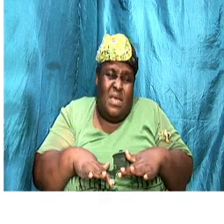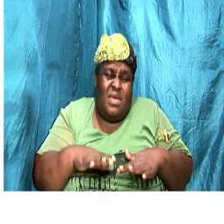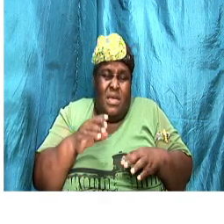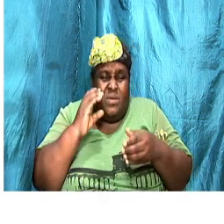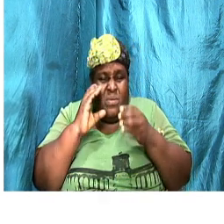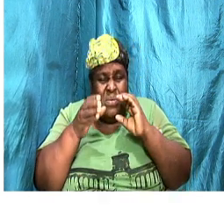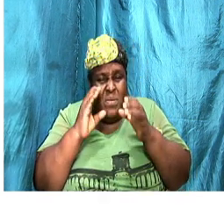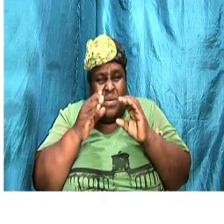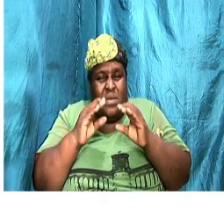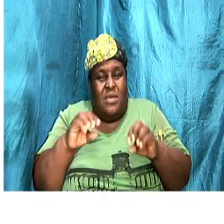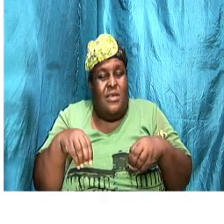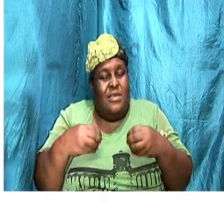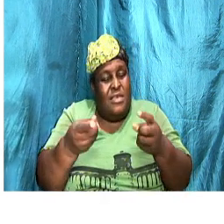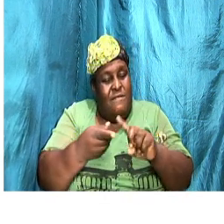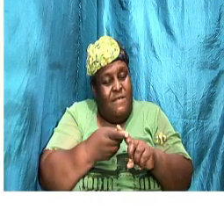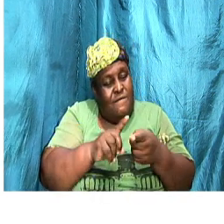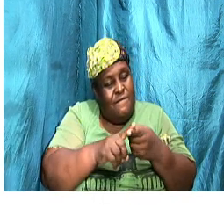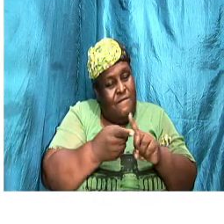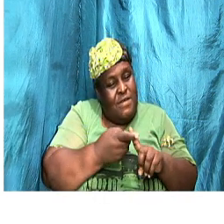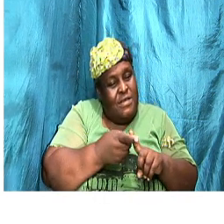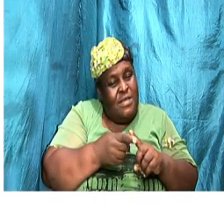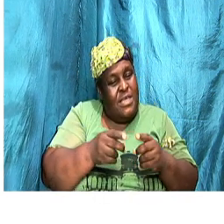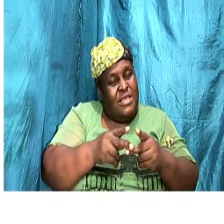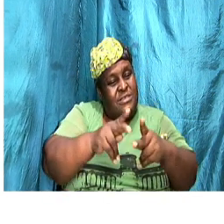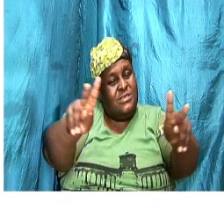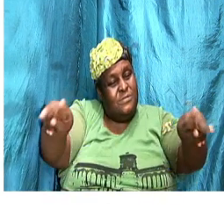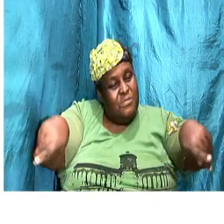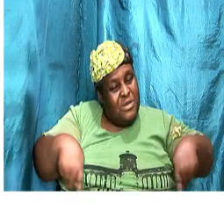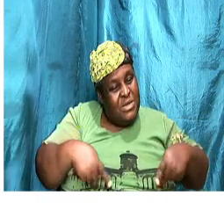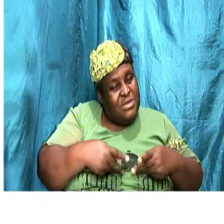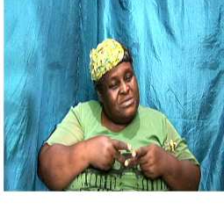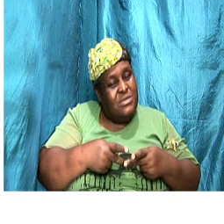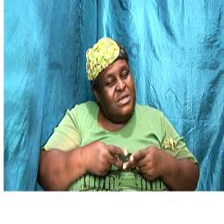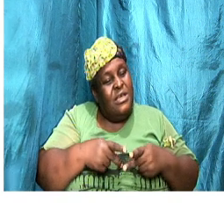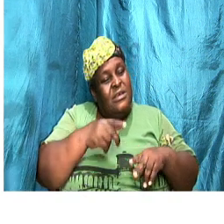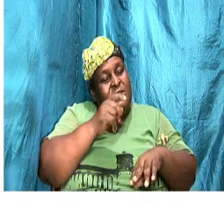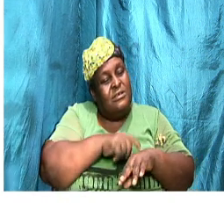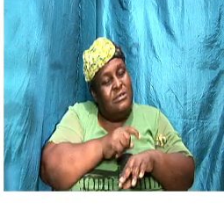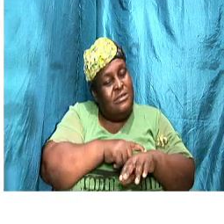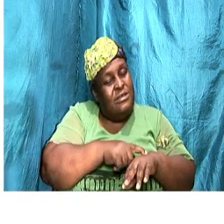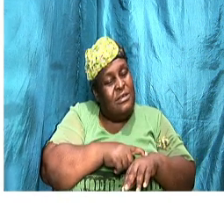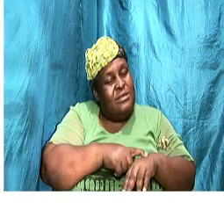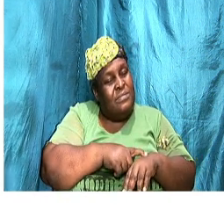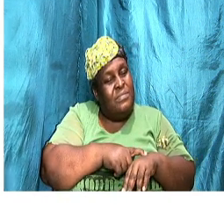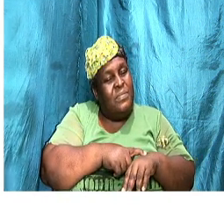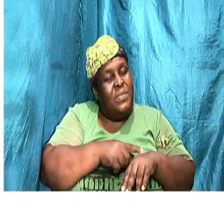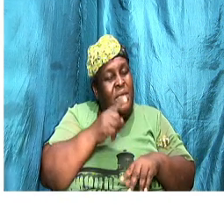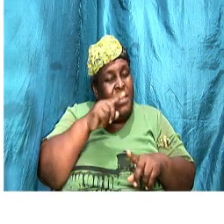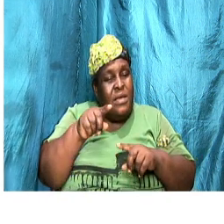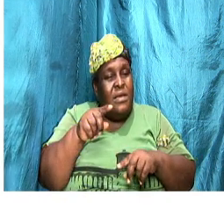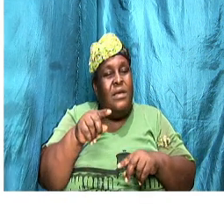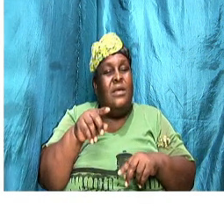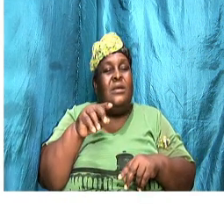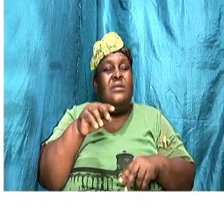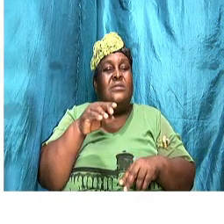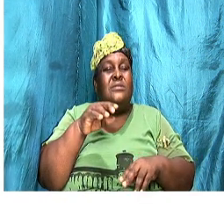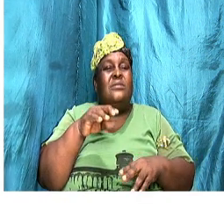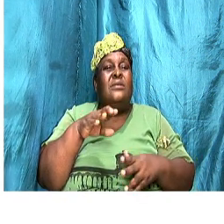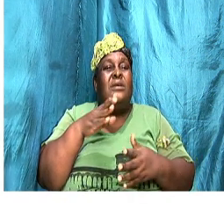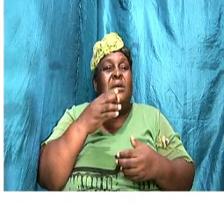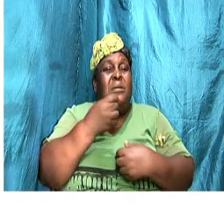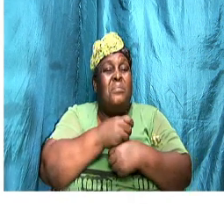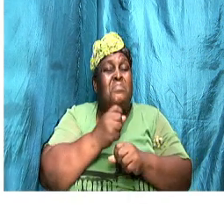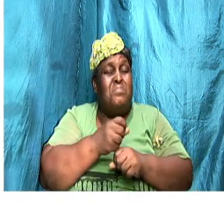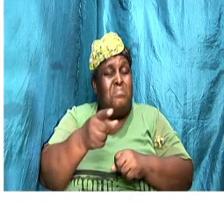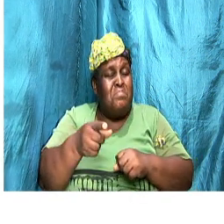Giving your partner the space and time to reflect can prevent him from jumping into an argument